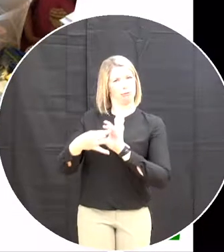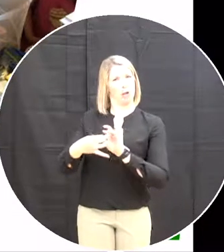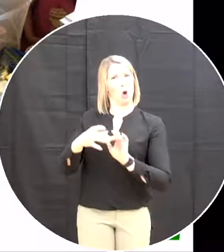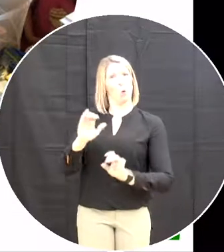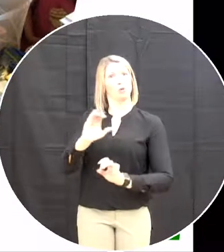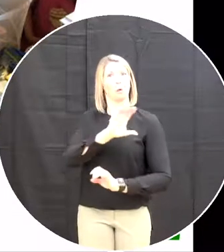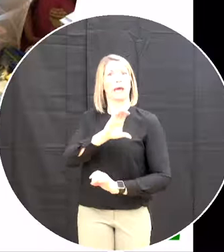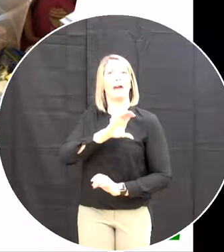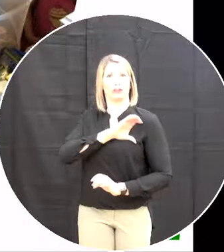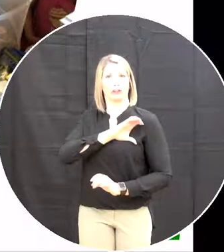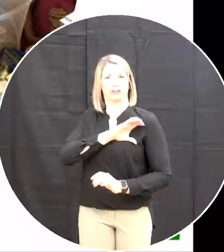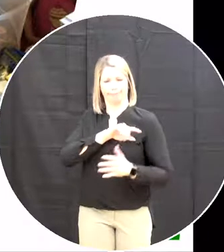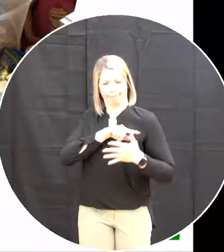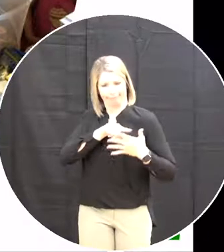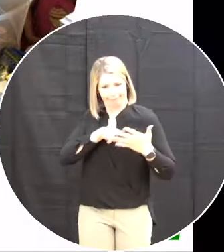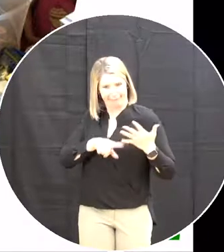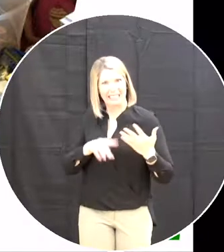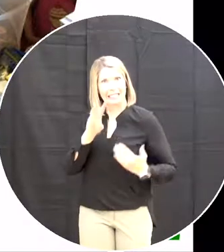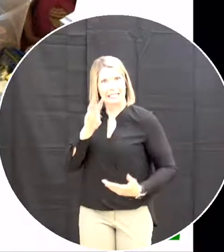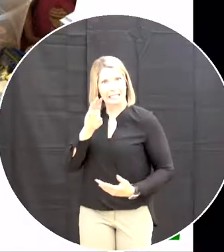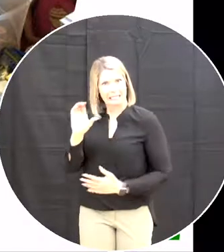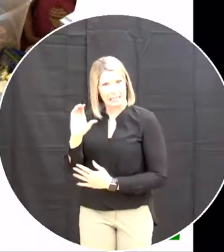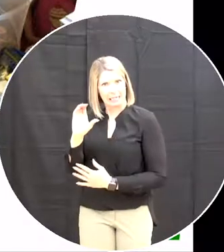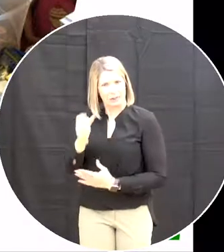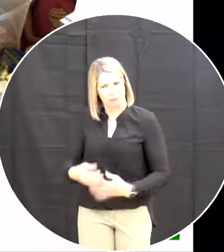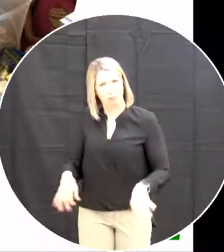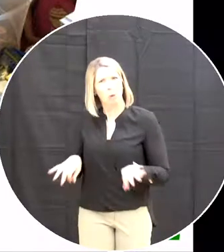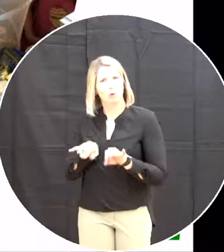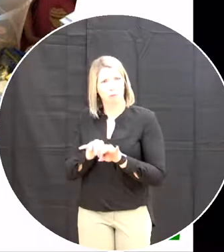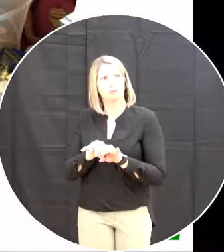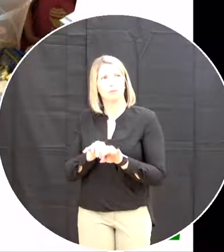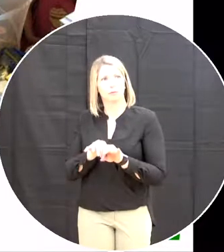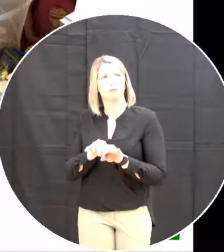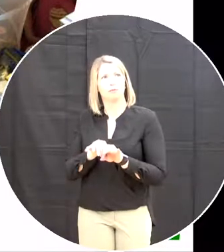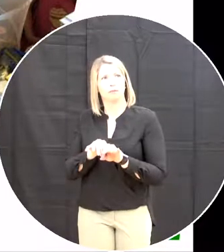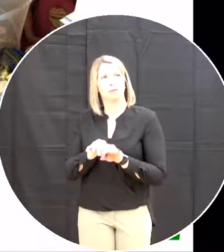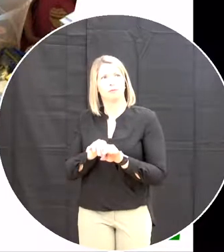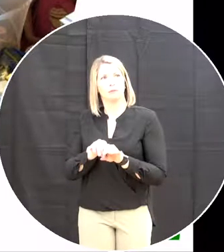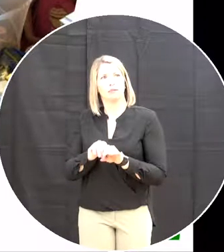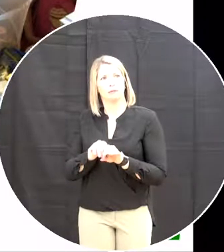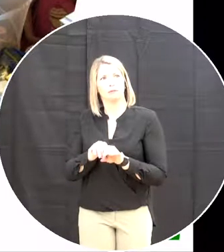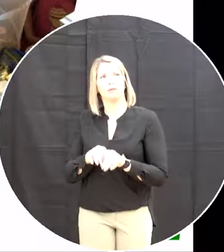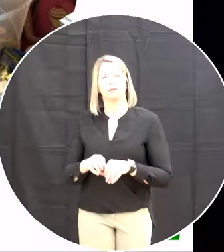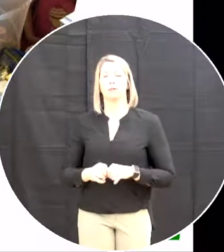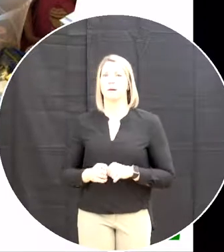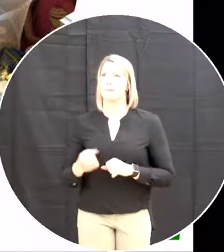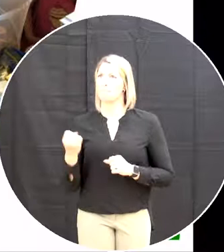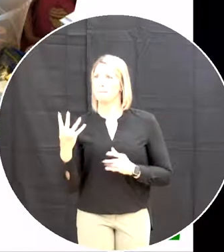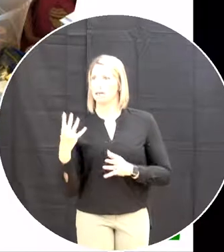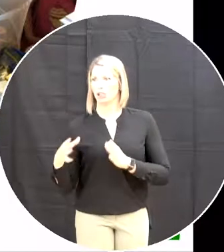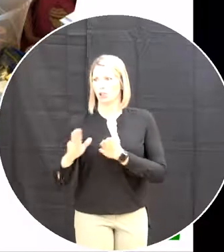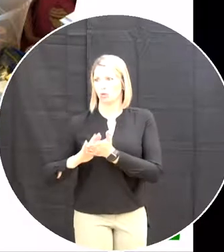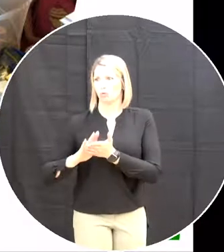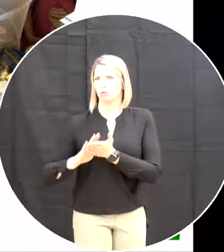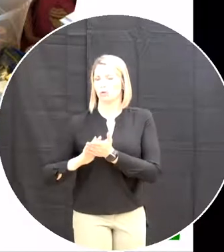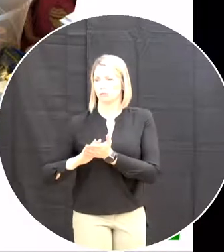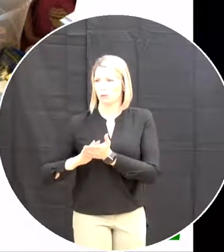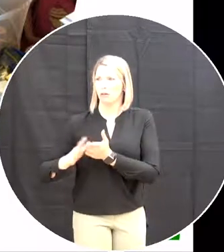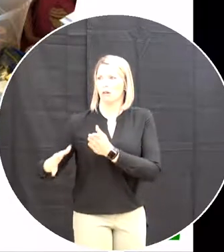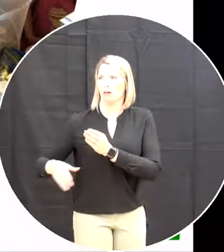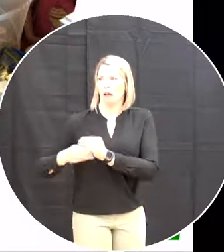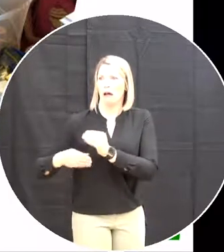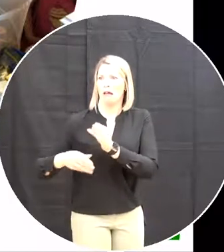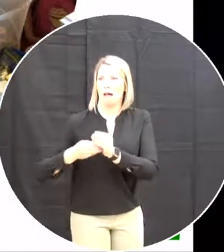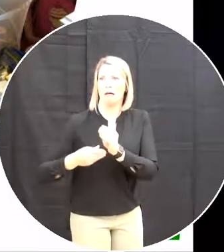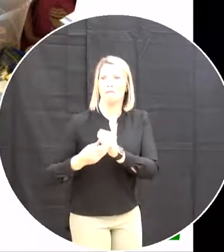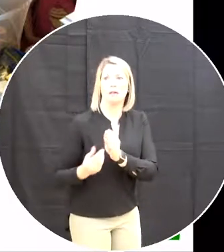we've done a great deal of effort In year one of implementation And there'll be a bunch of other schools Added to the list next year and the year after As